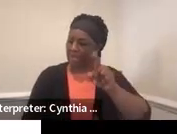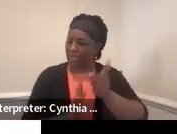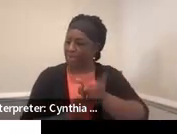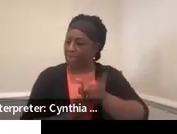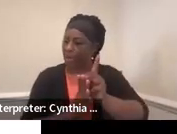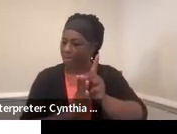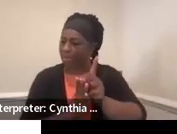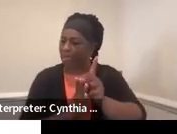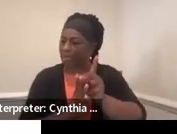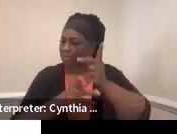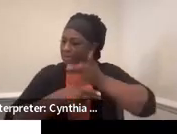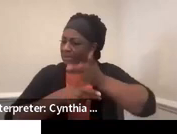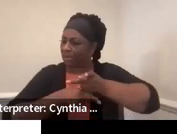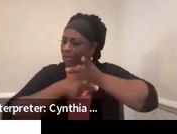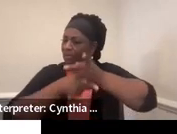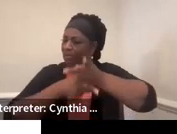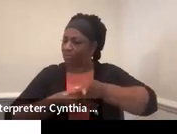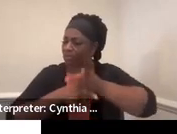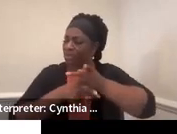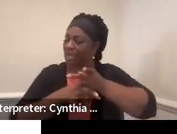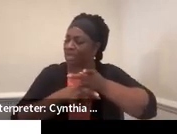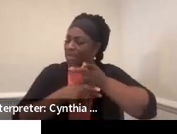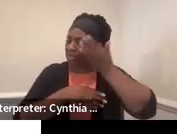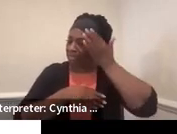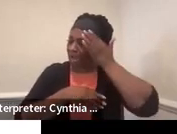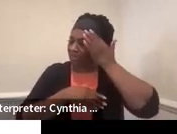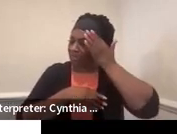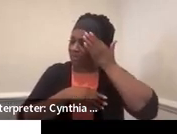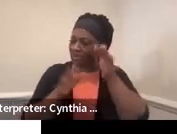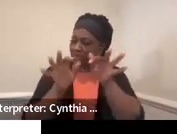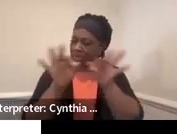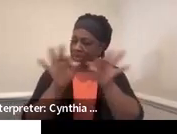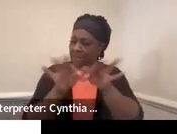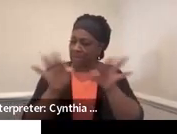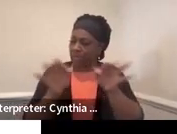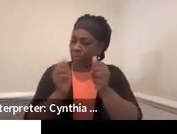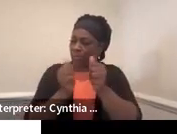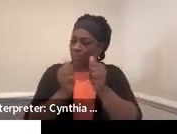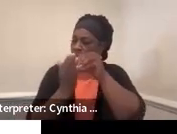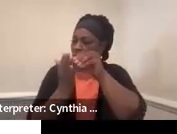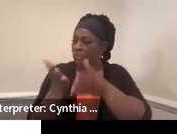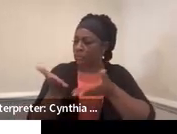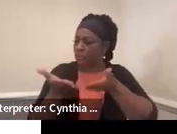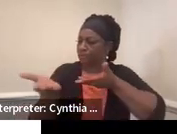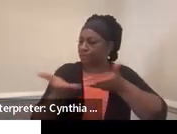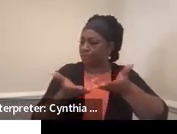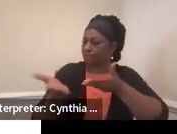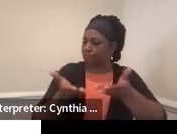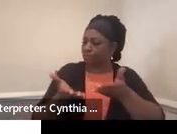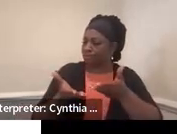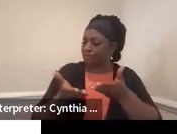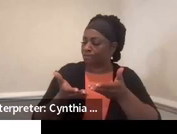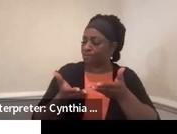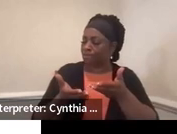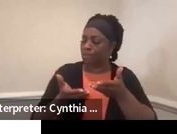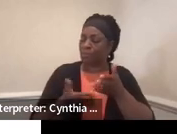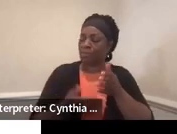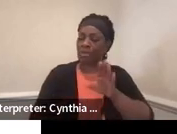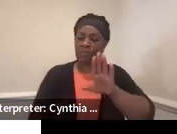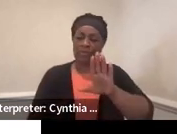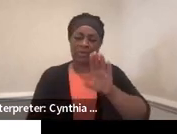very careful and mindful of the language you use when discussing the